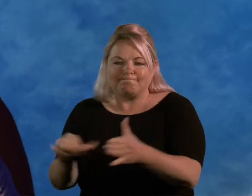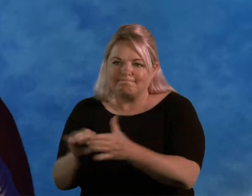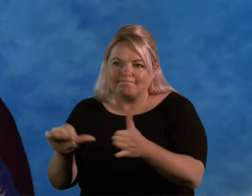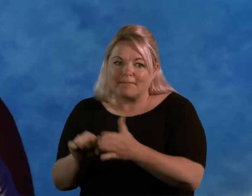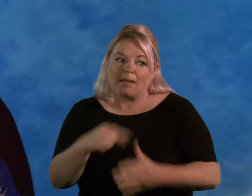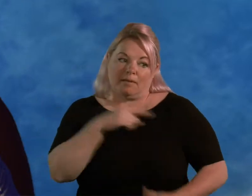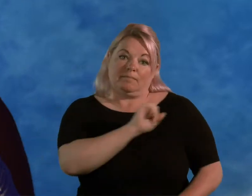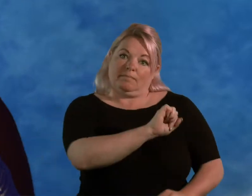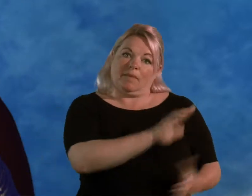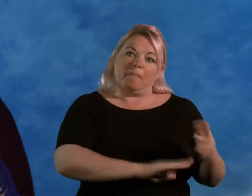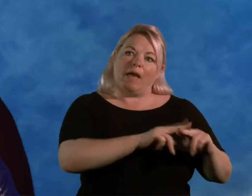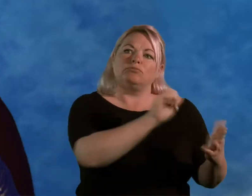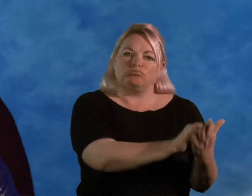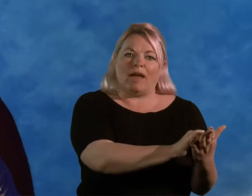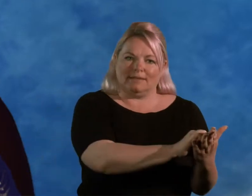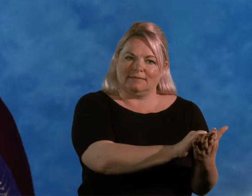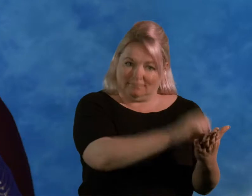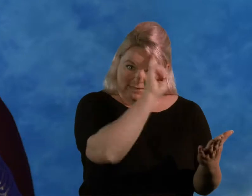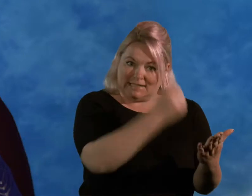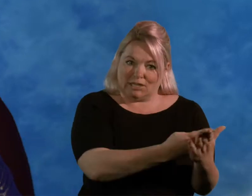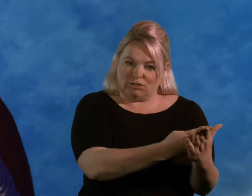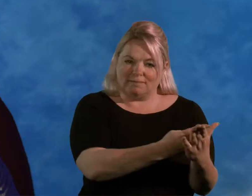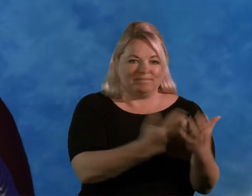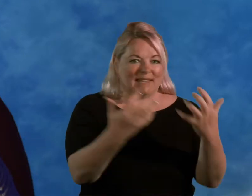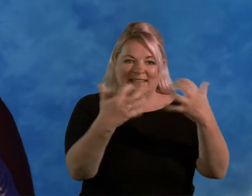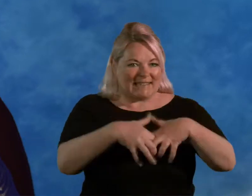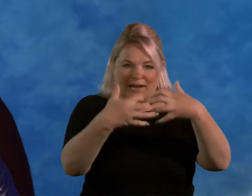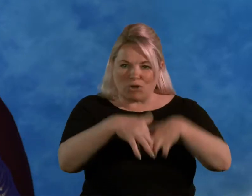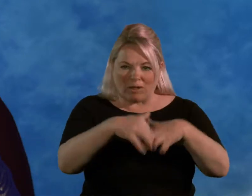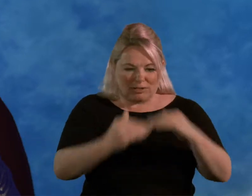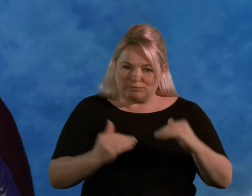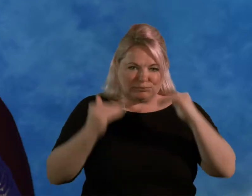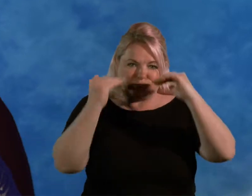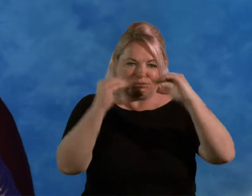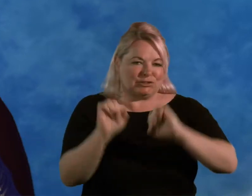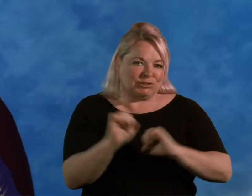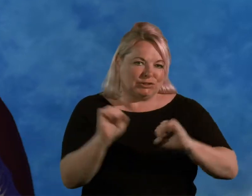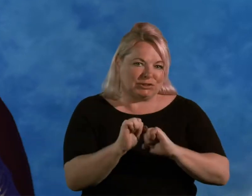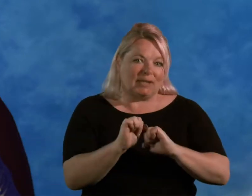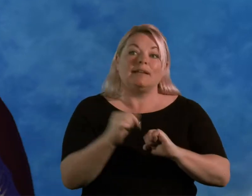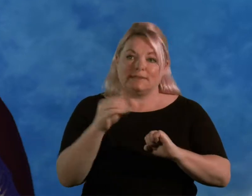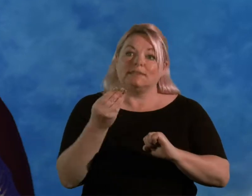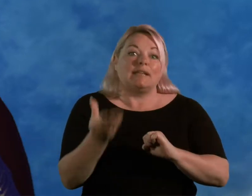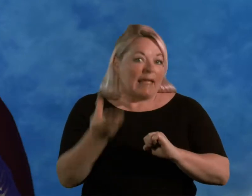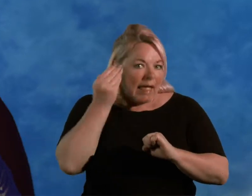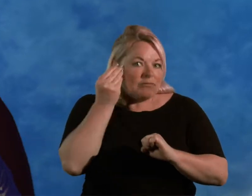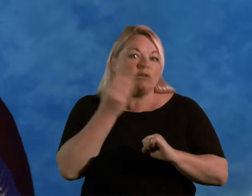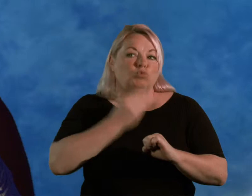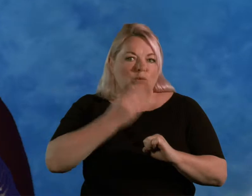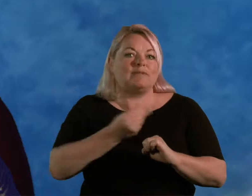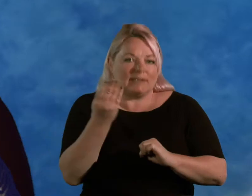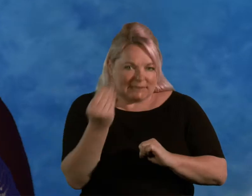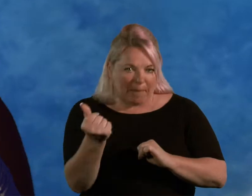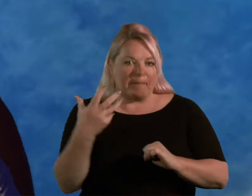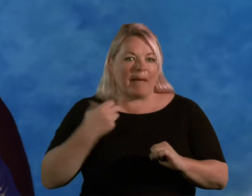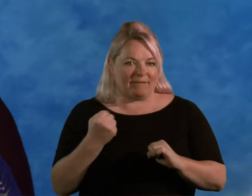decision. Mainly because the technology wasn't there, and I did have useful hearing. And